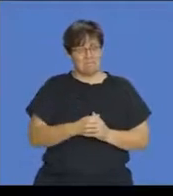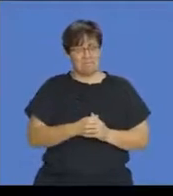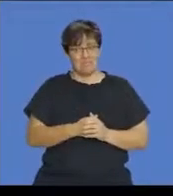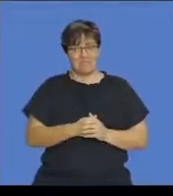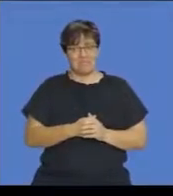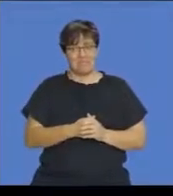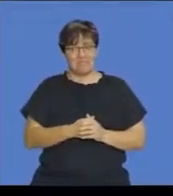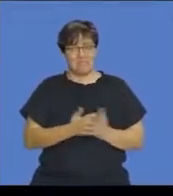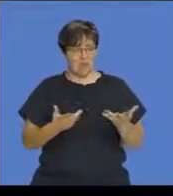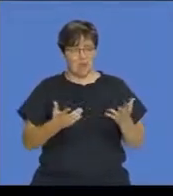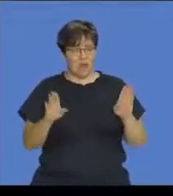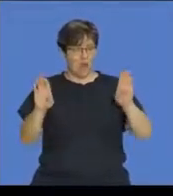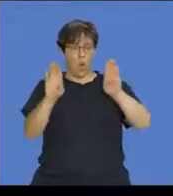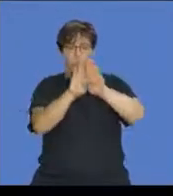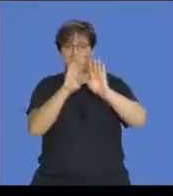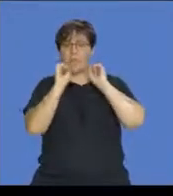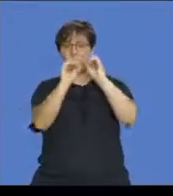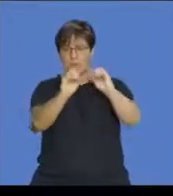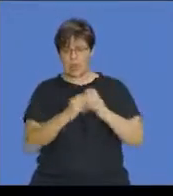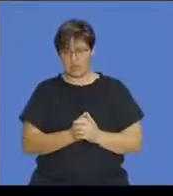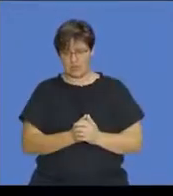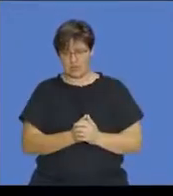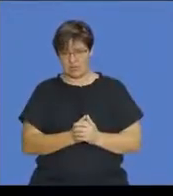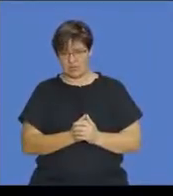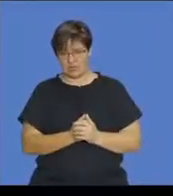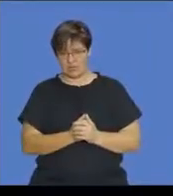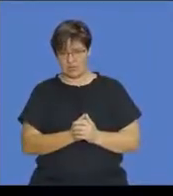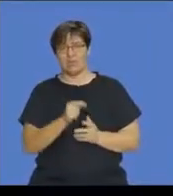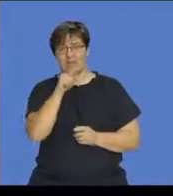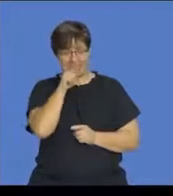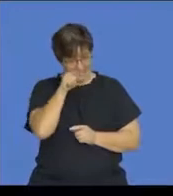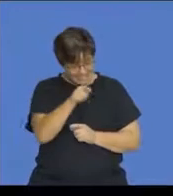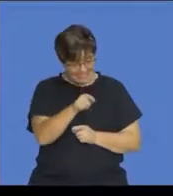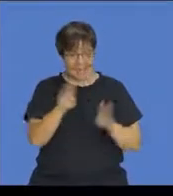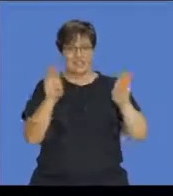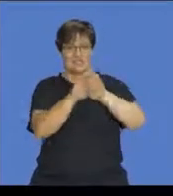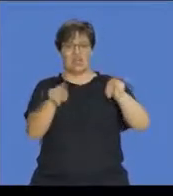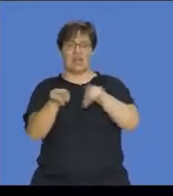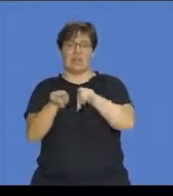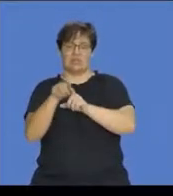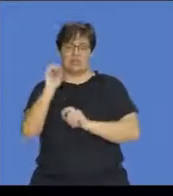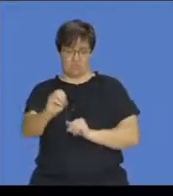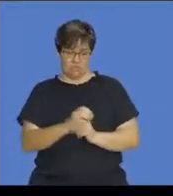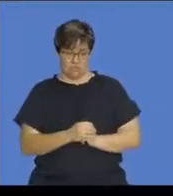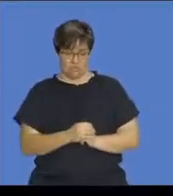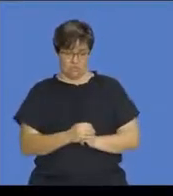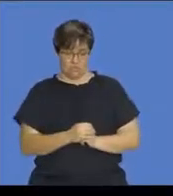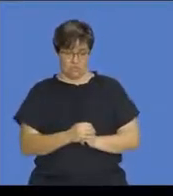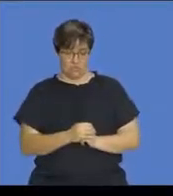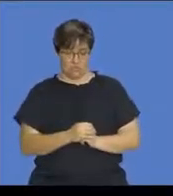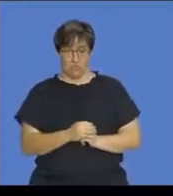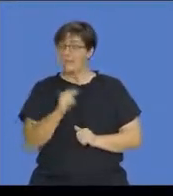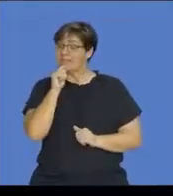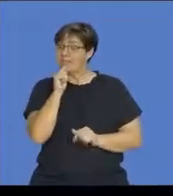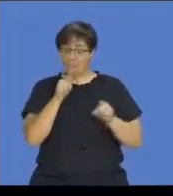intersection, there is no overlap. The intersection is equal to zero. When this happens, we say that